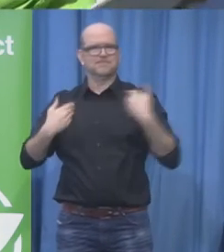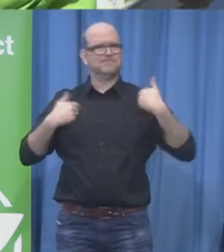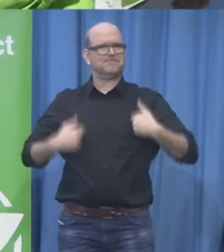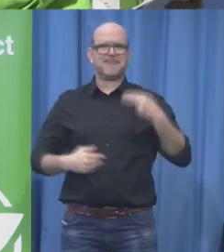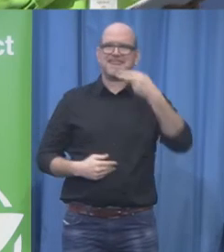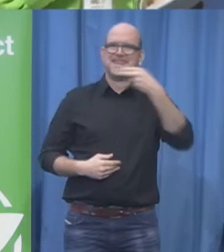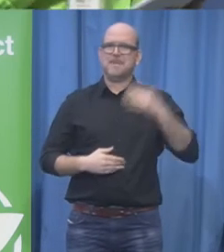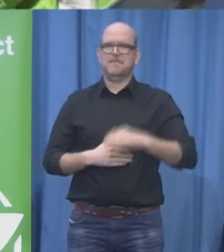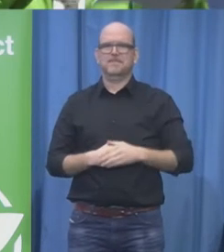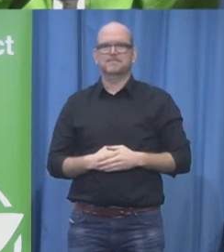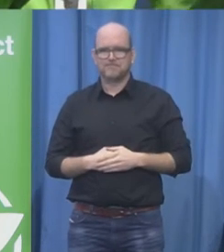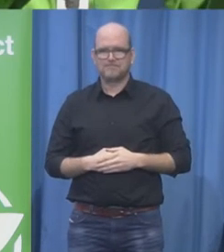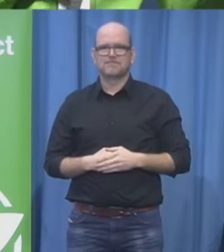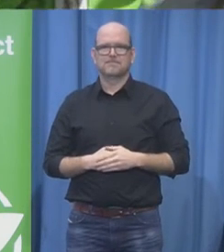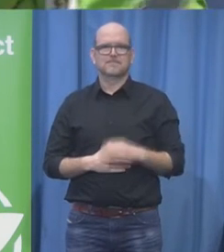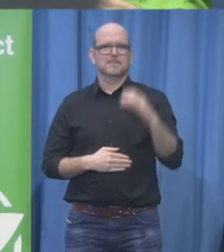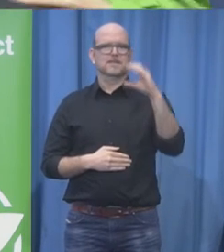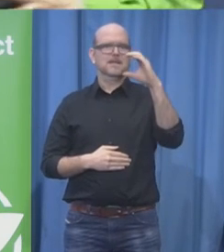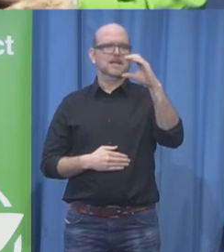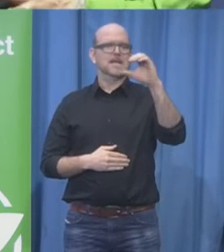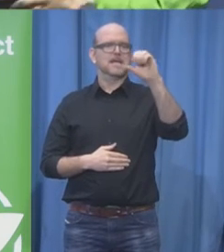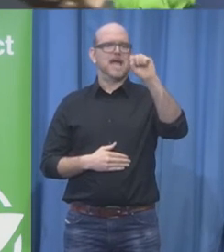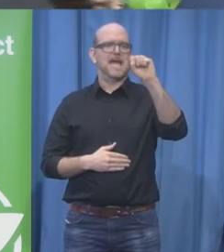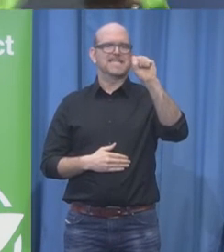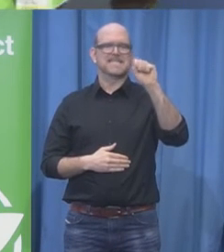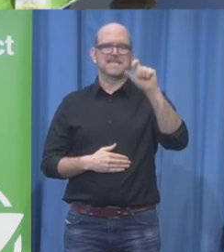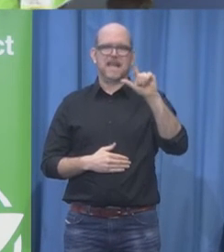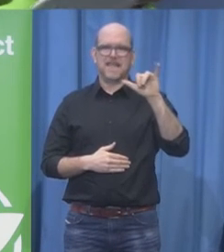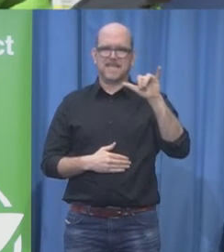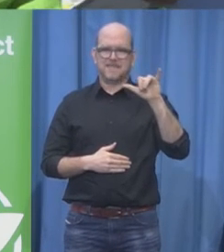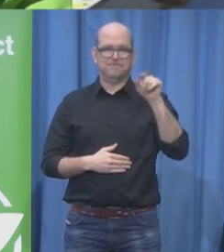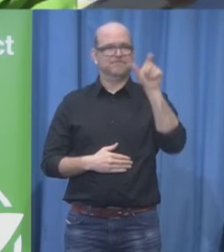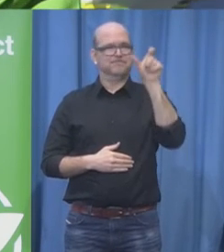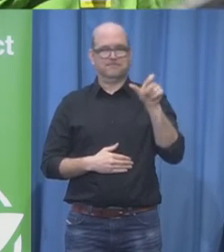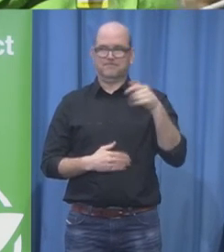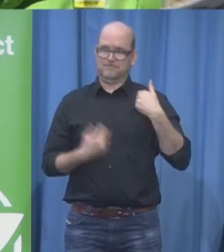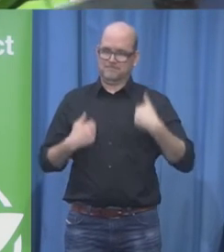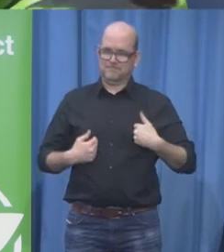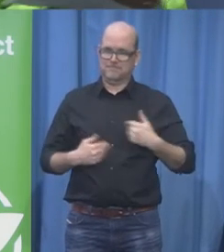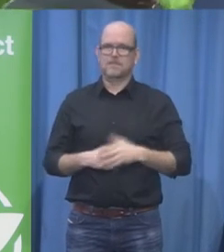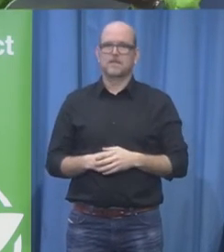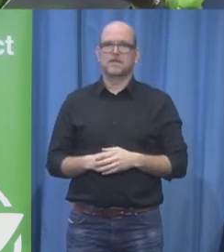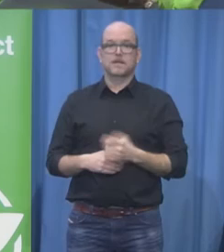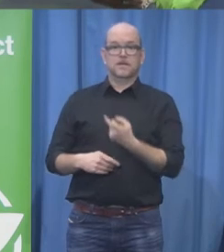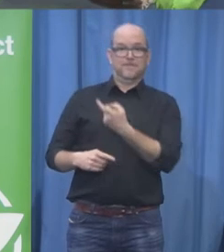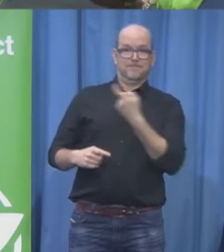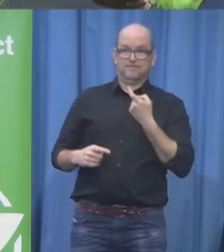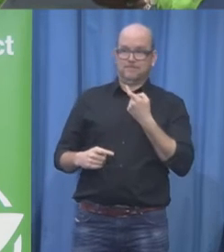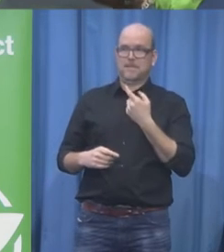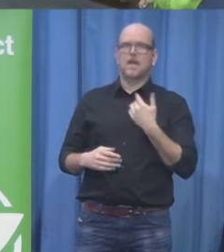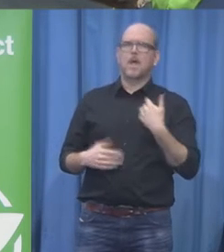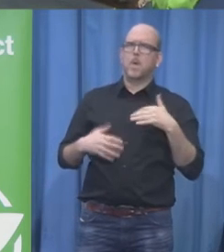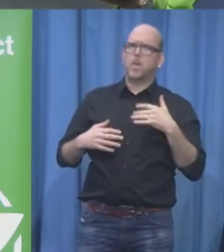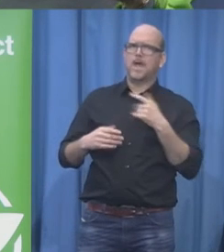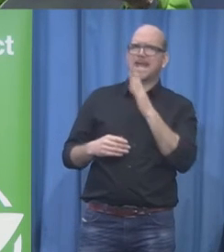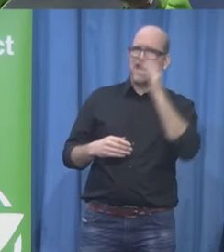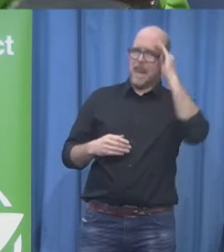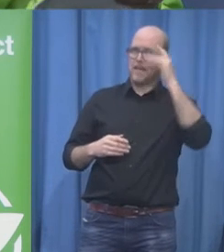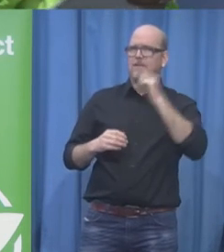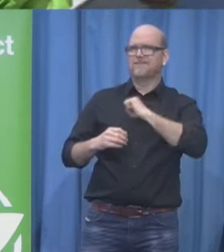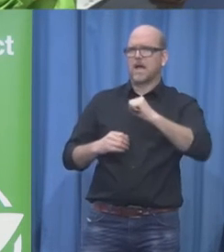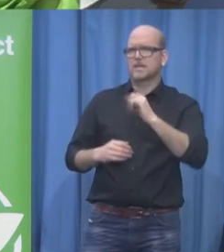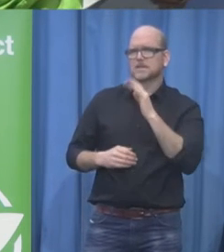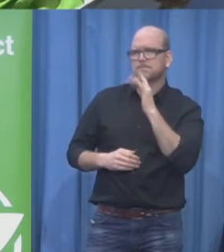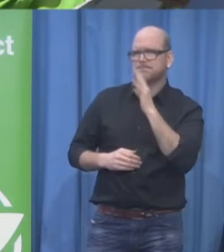so I will try and make sure I keep it slow but I am a social entrepreneur I have been incredibly